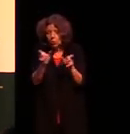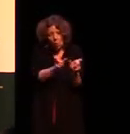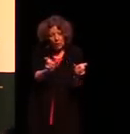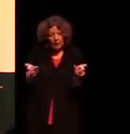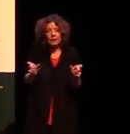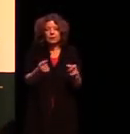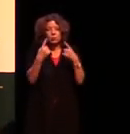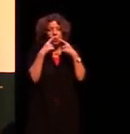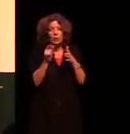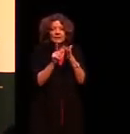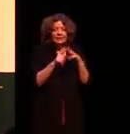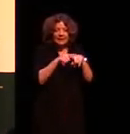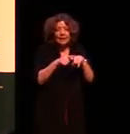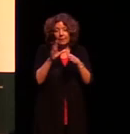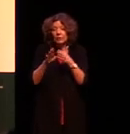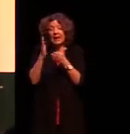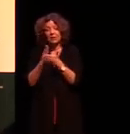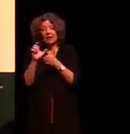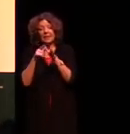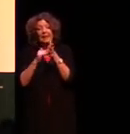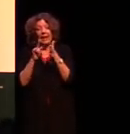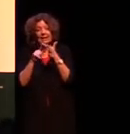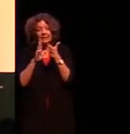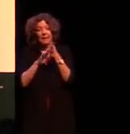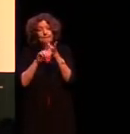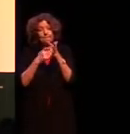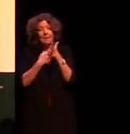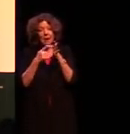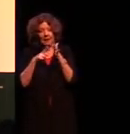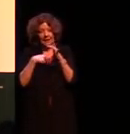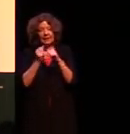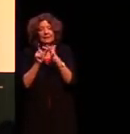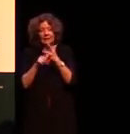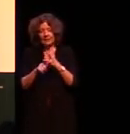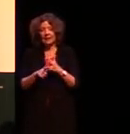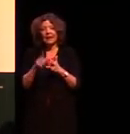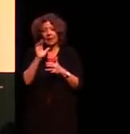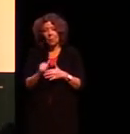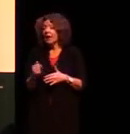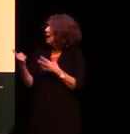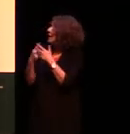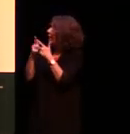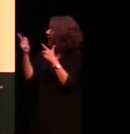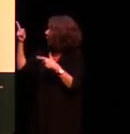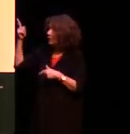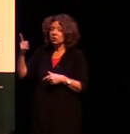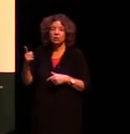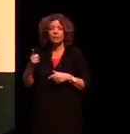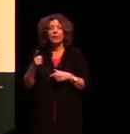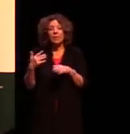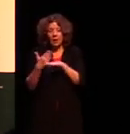it does in English because the case marking is doing it for you so let's have a look at Wombire another language that I